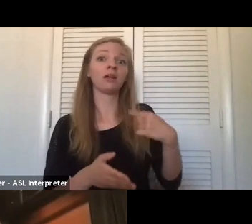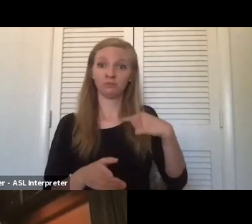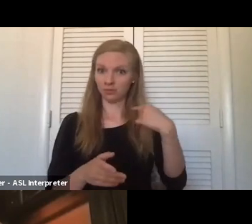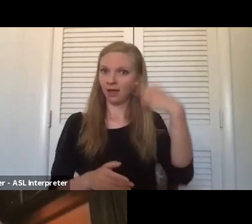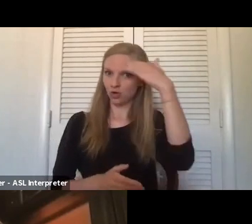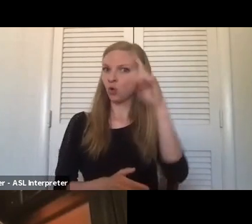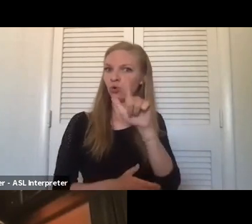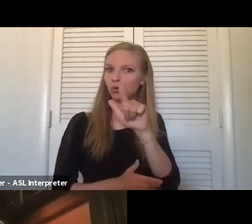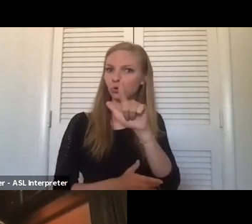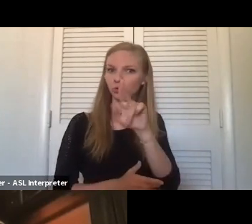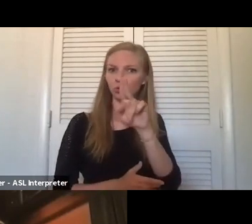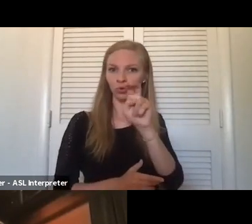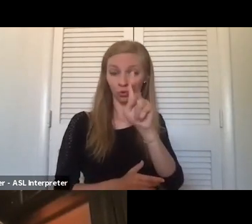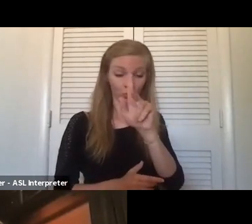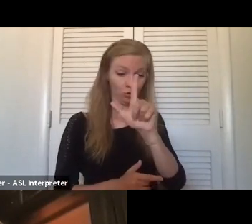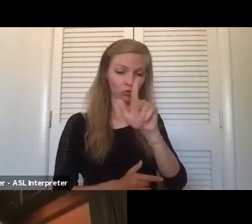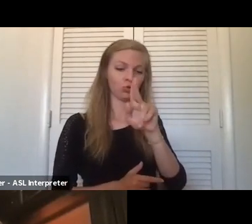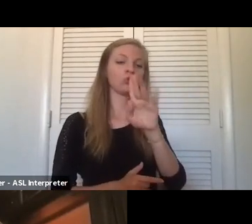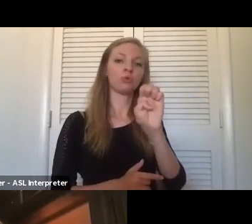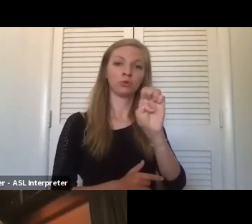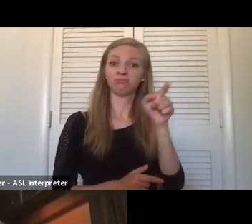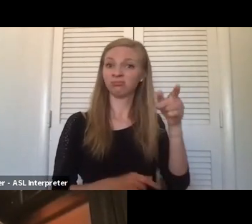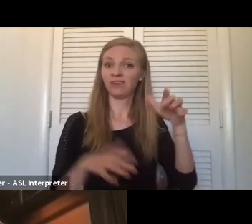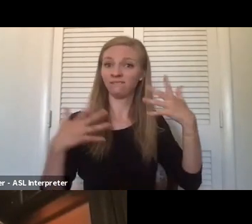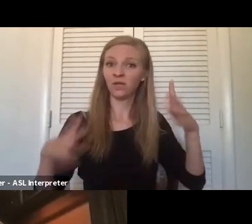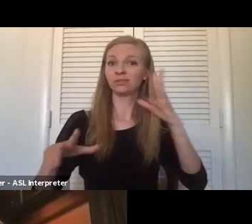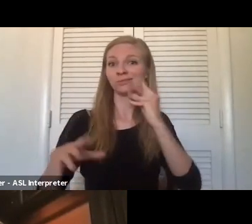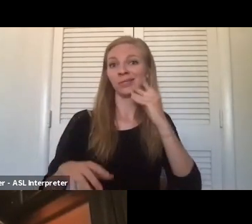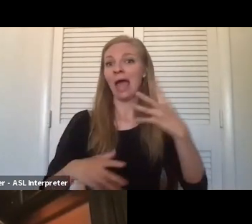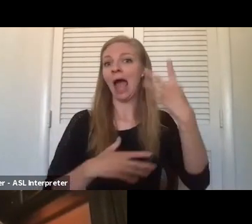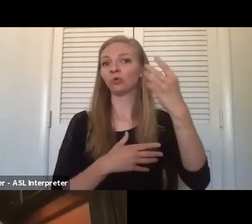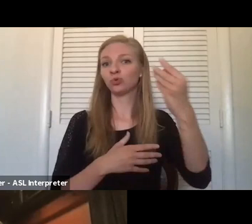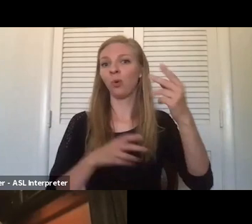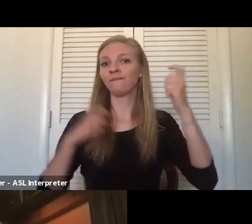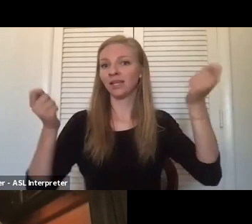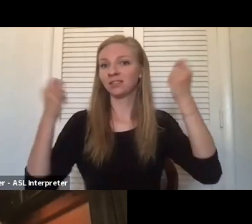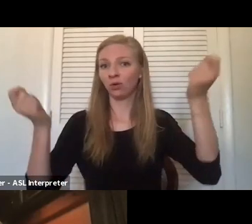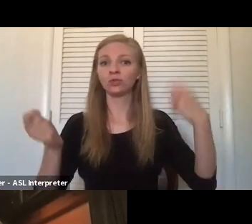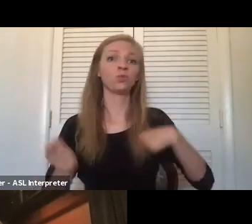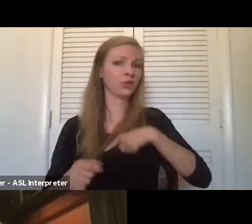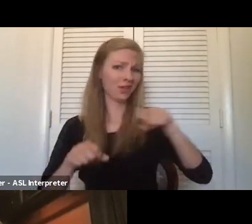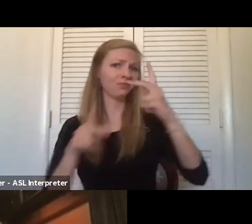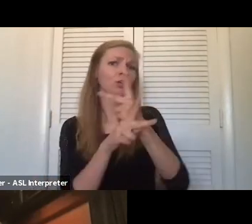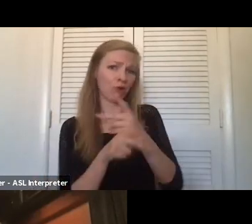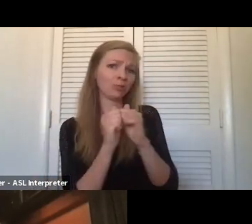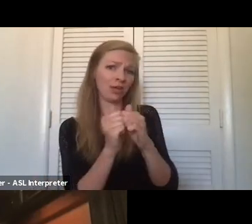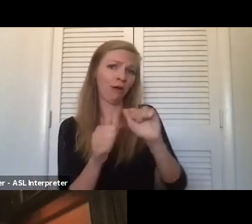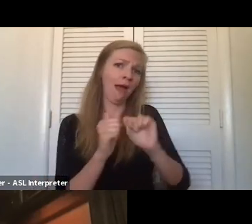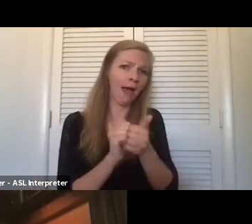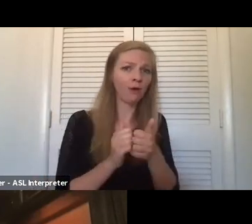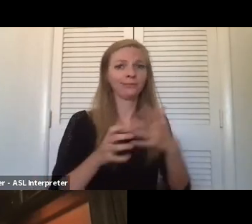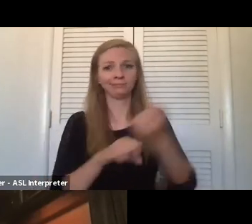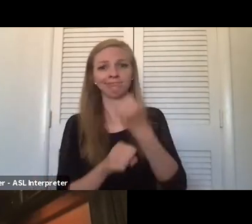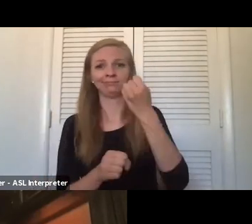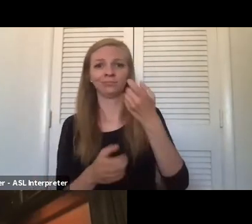or I can, um, talk through some scenarios, um, with you and we can figure it out. Um, I also want to